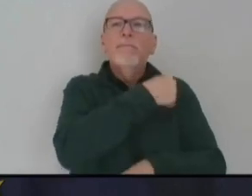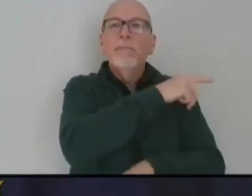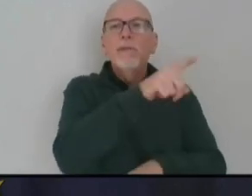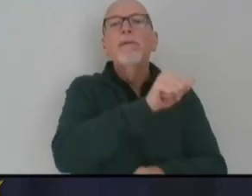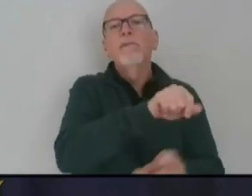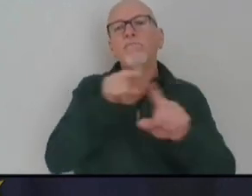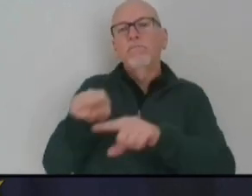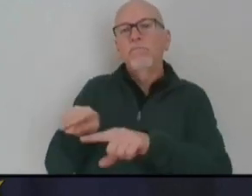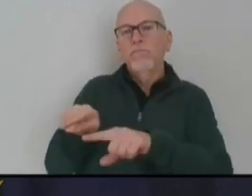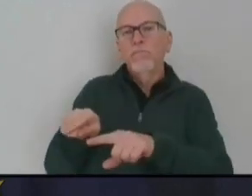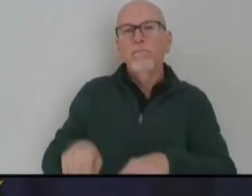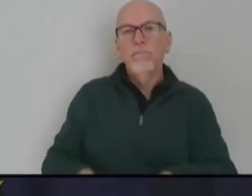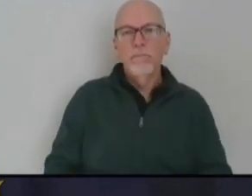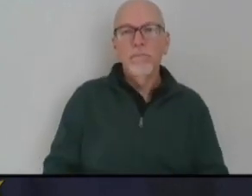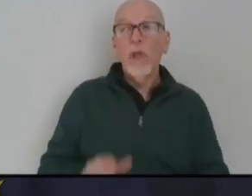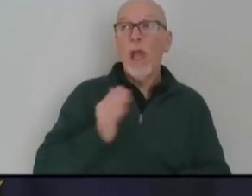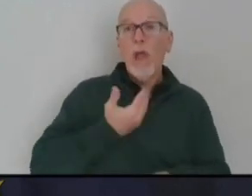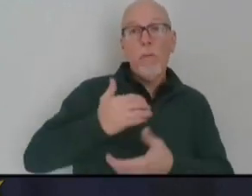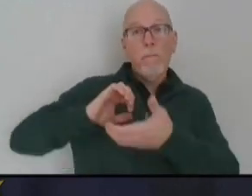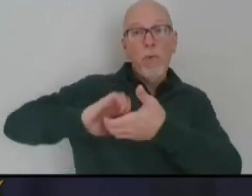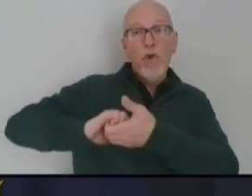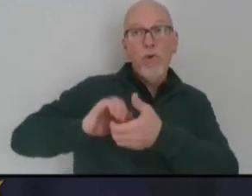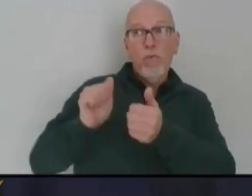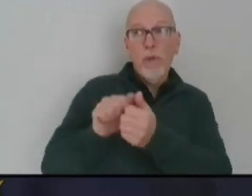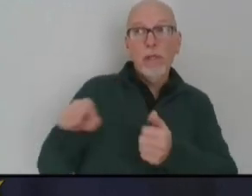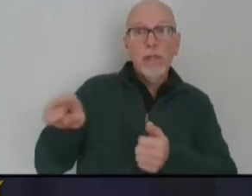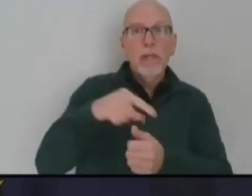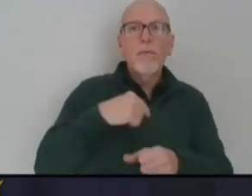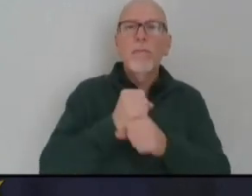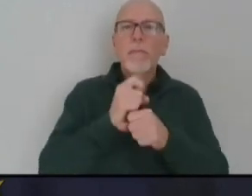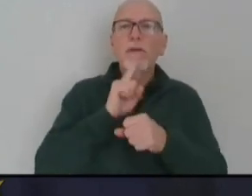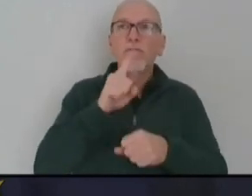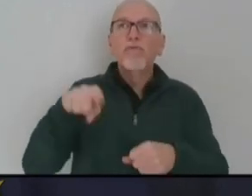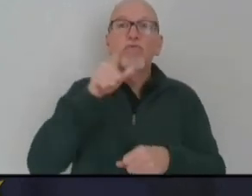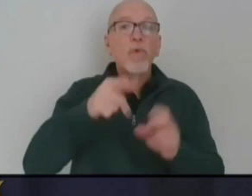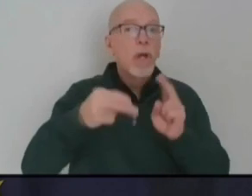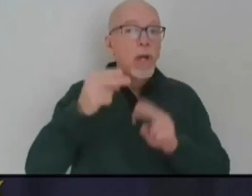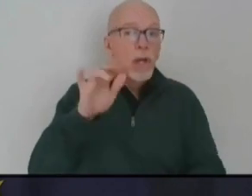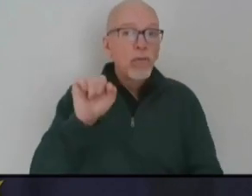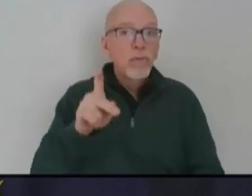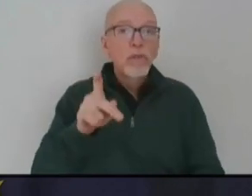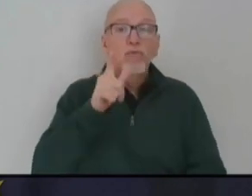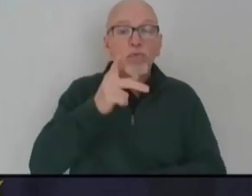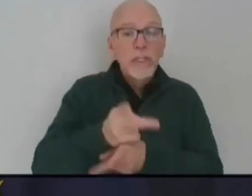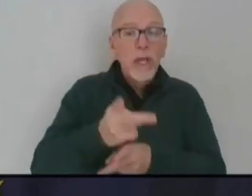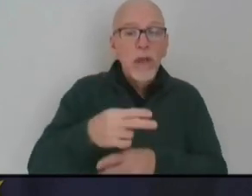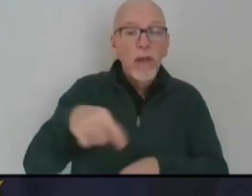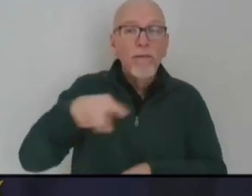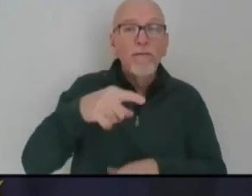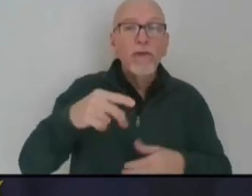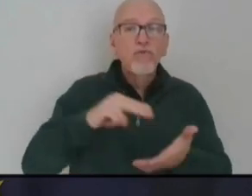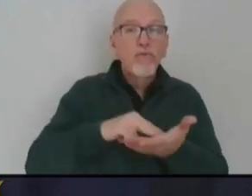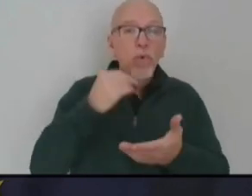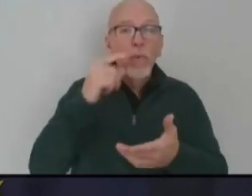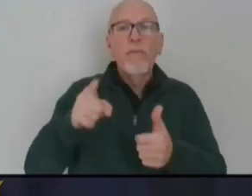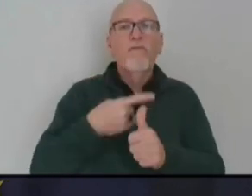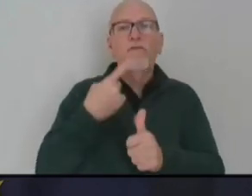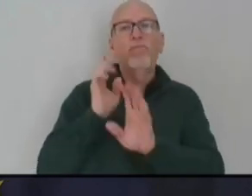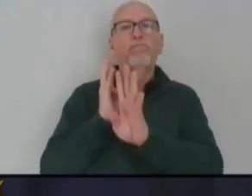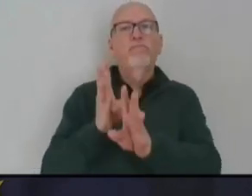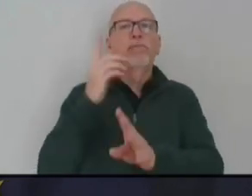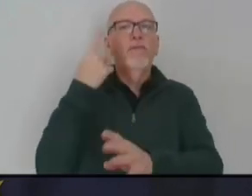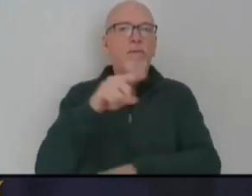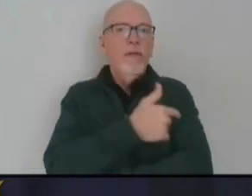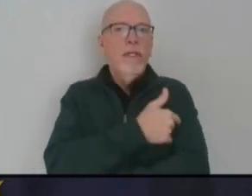Through this partnership, we are assuring our most vulnerable Hoosiers and those that care for them are the first in line for this